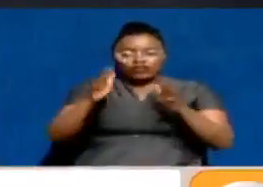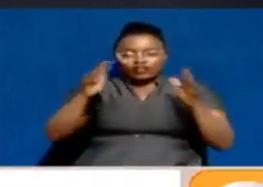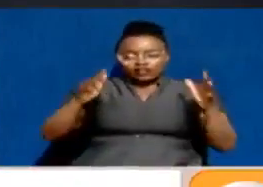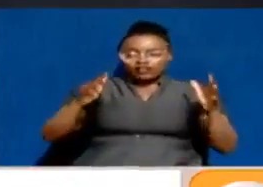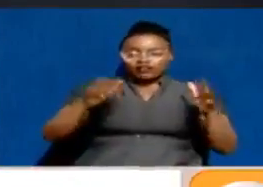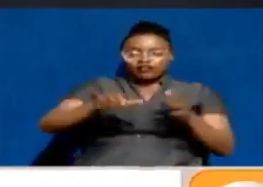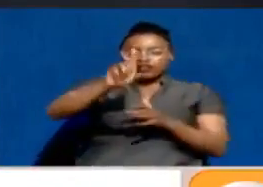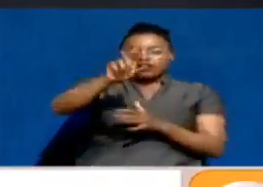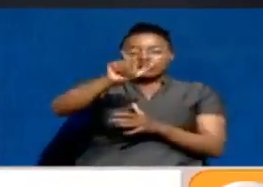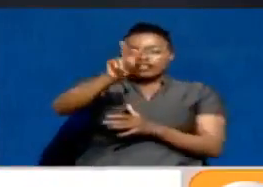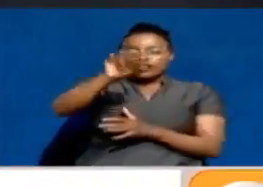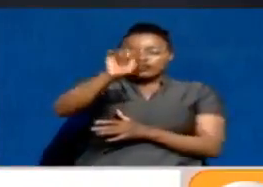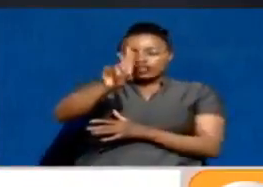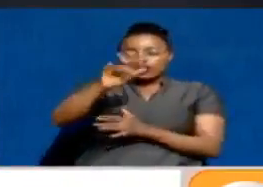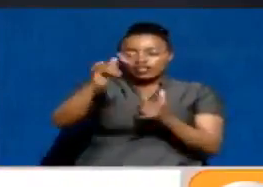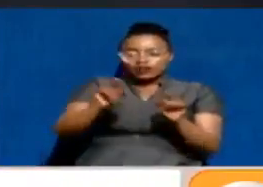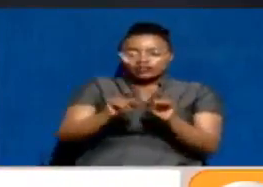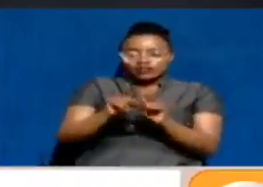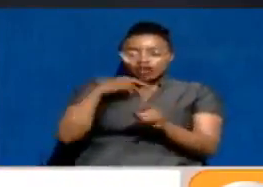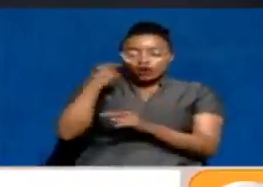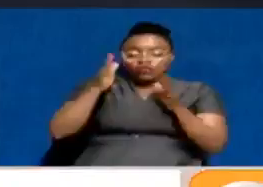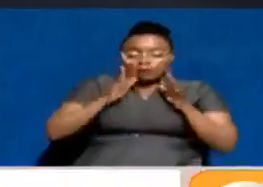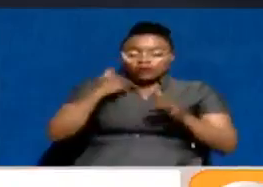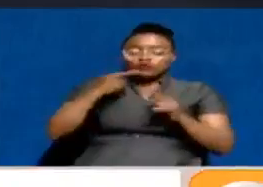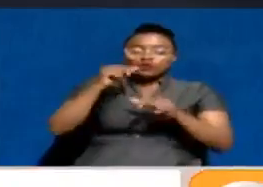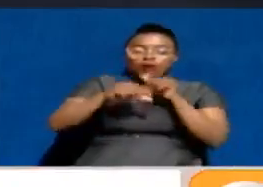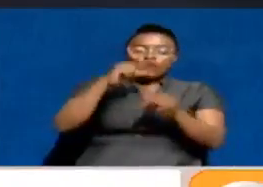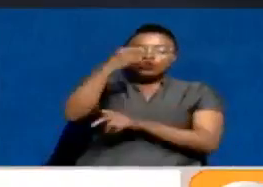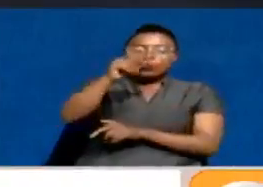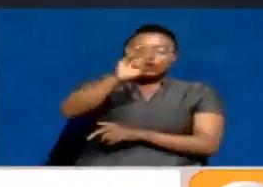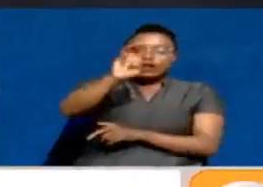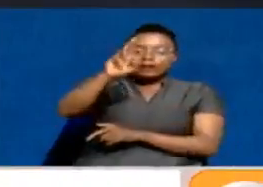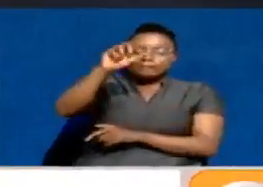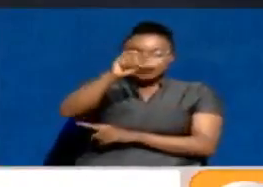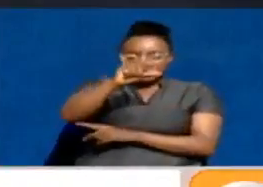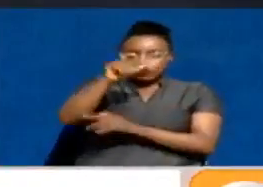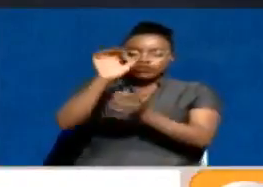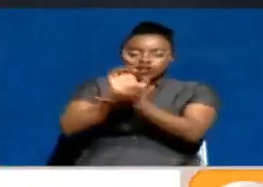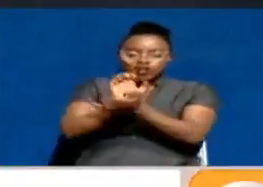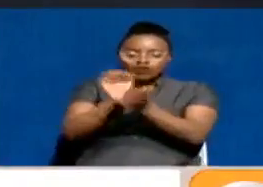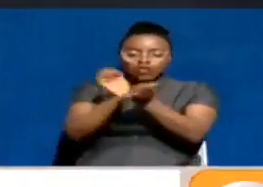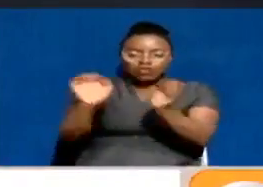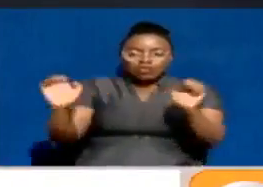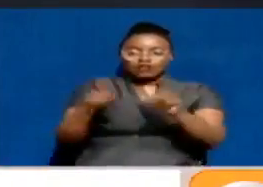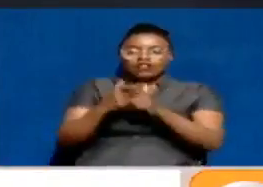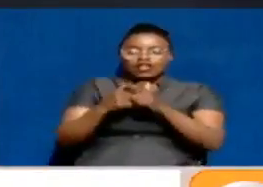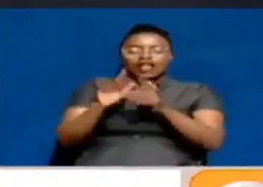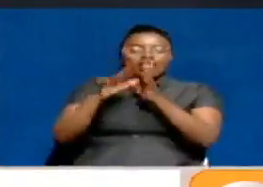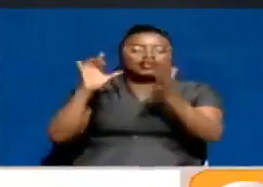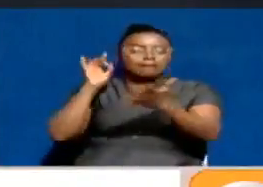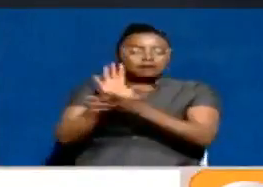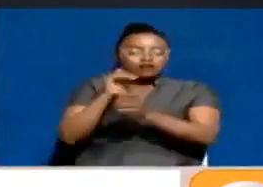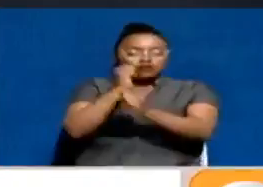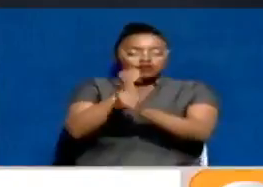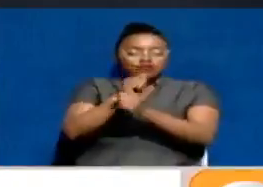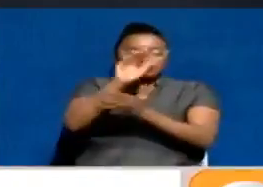late David Monyanke, that now deceased whistleblower of the Golden Bug scandal. Arrested, released, and then fired from